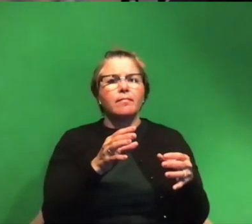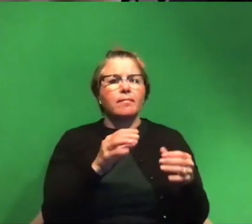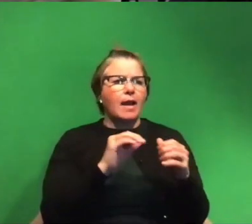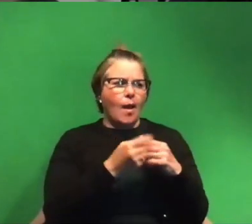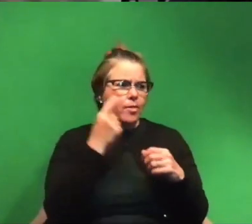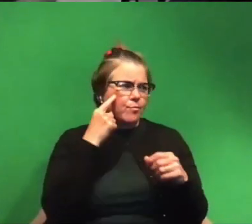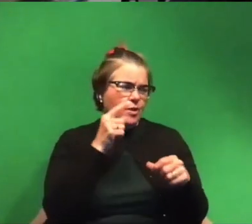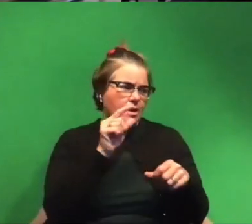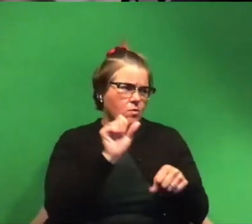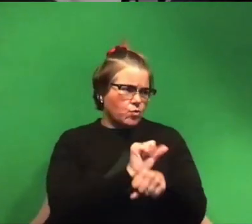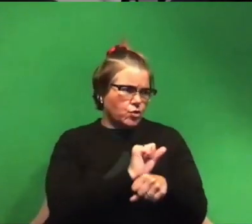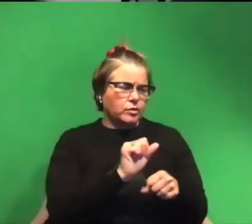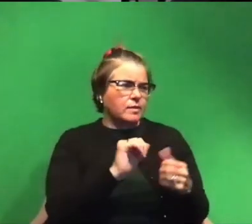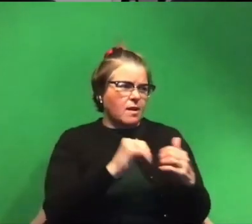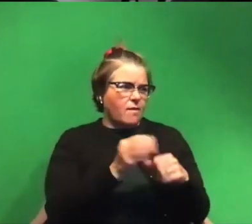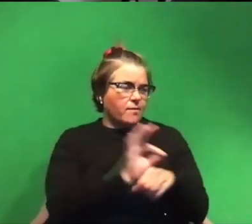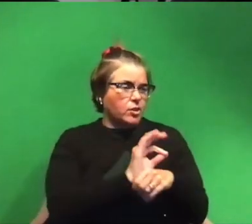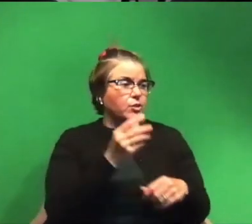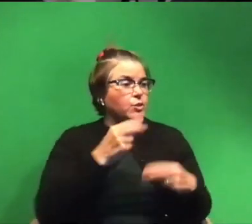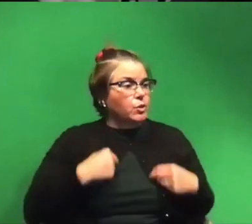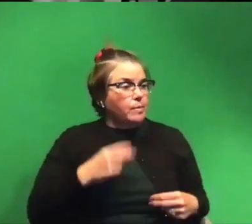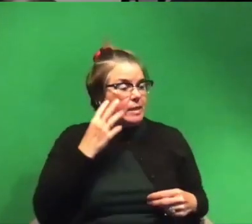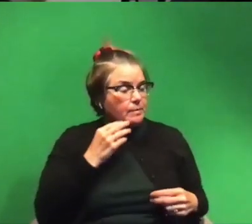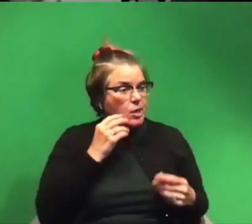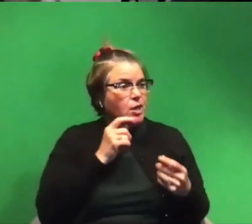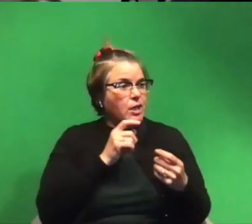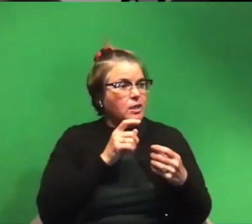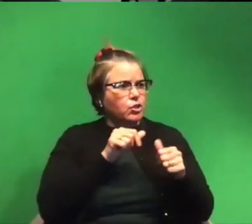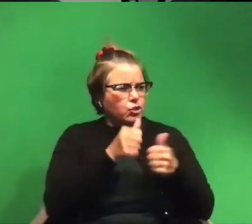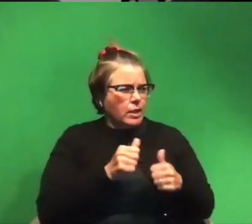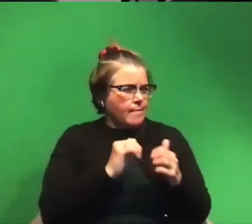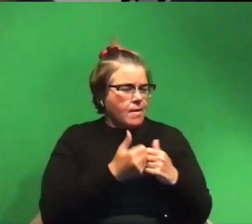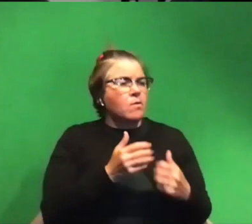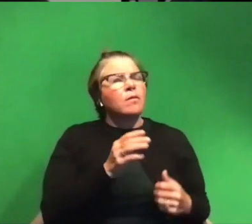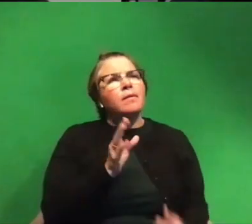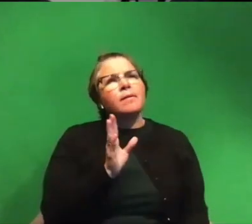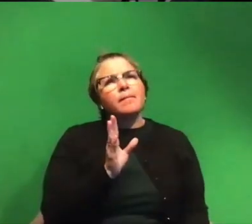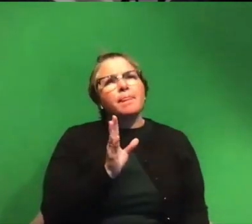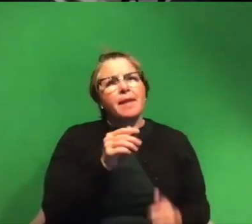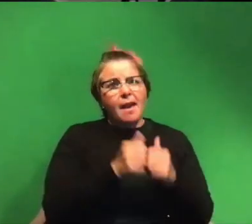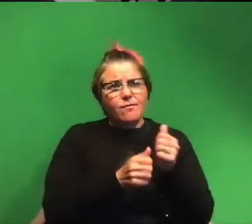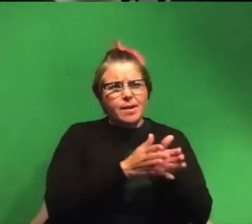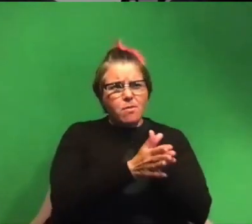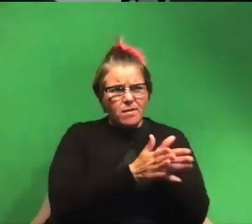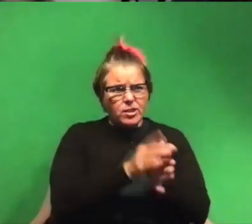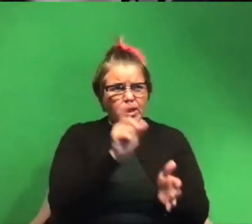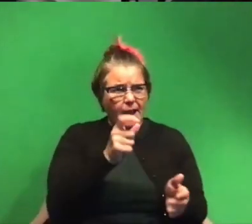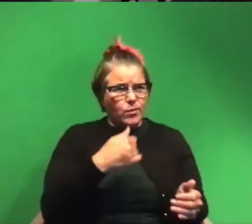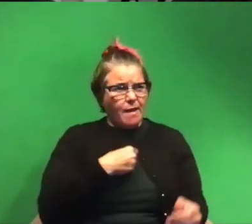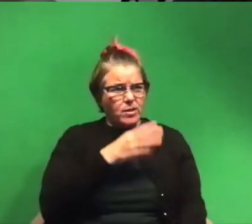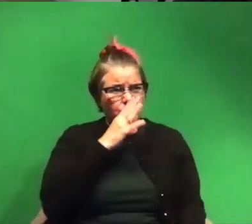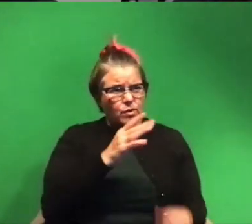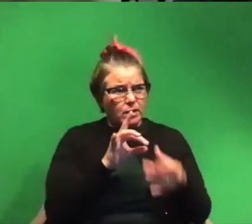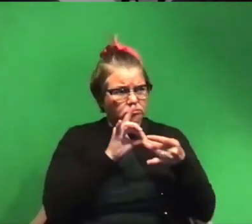brain works how the human experience is molded like does every i guess motivation have to have a direct tie